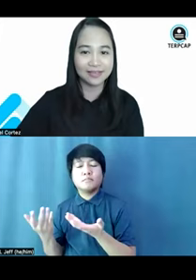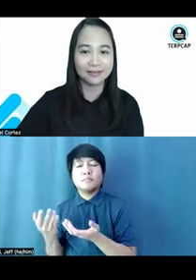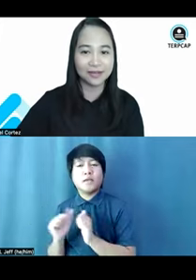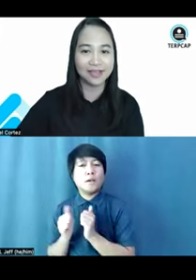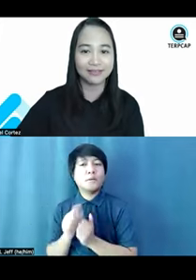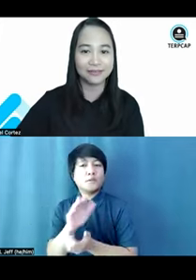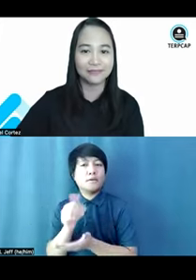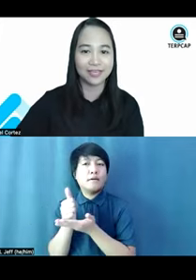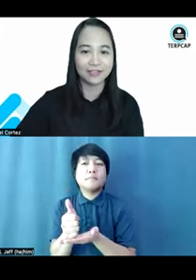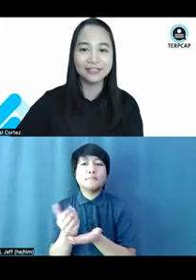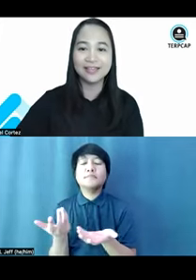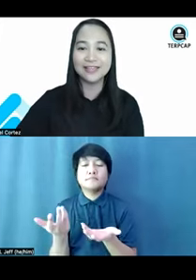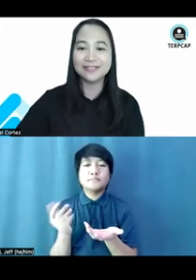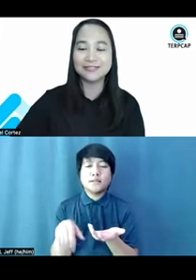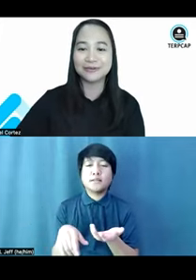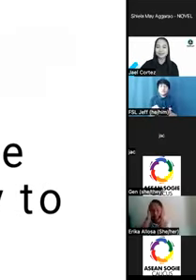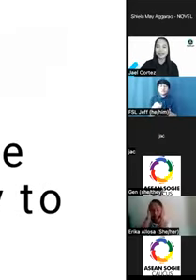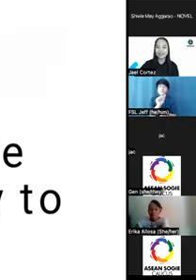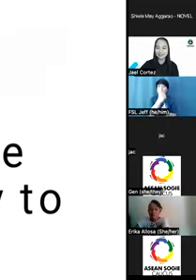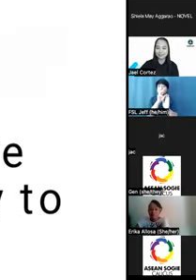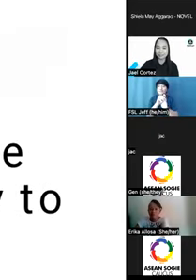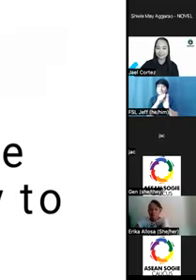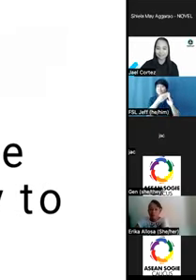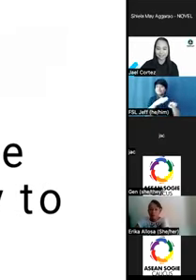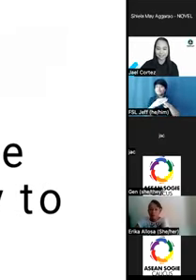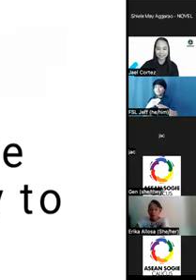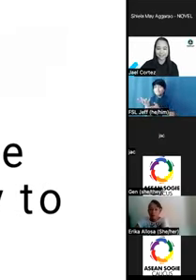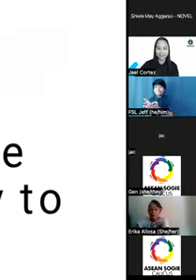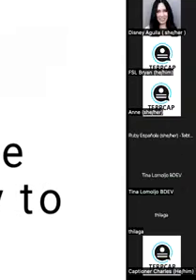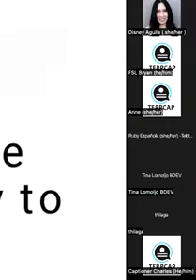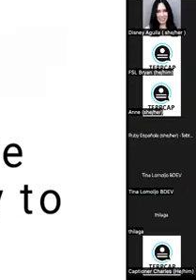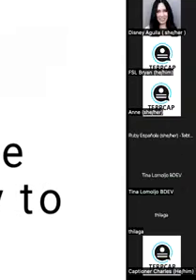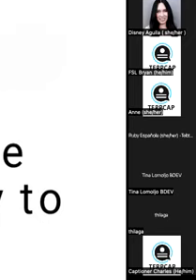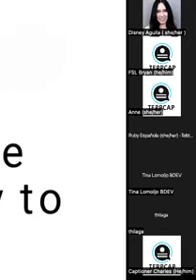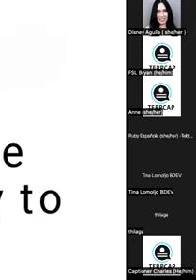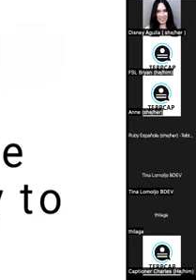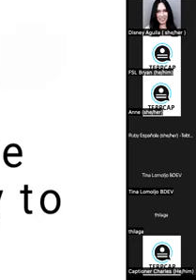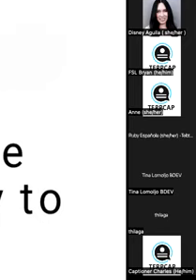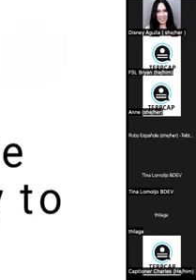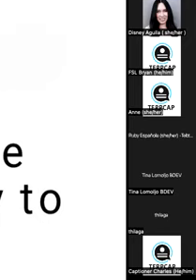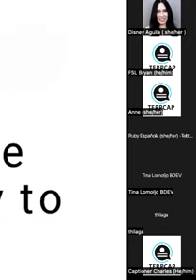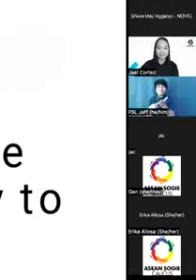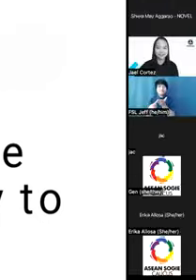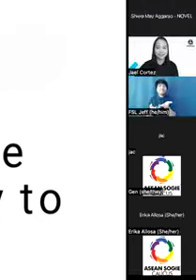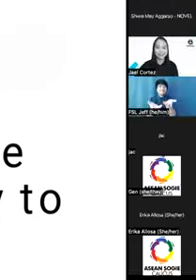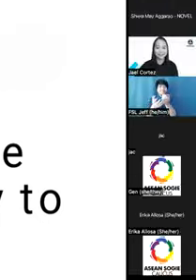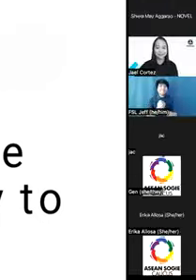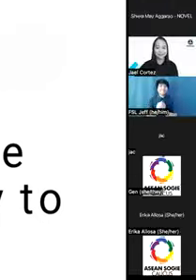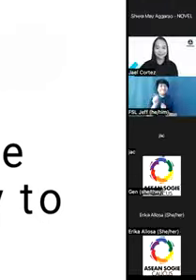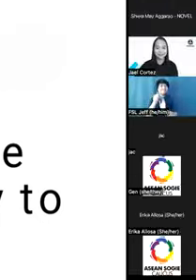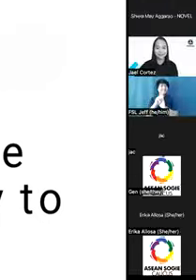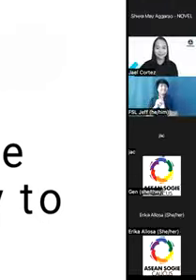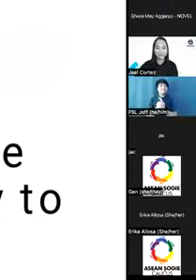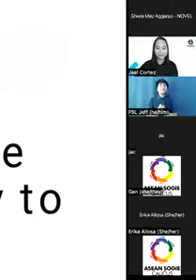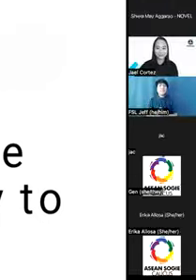receiving a breakout notification. So I guess if that's ready to our tech support that we can already start, uh, sending them